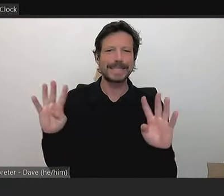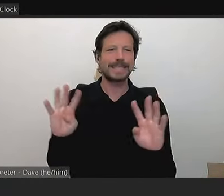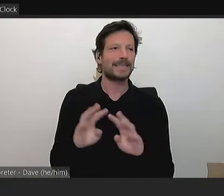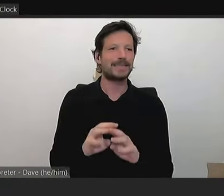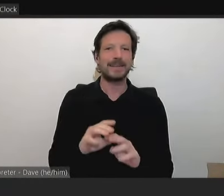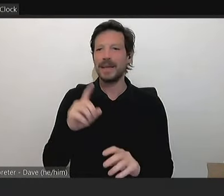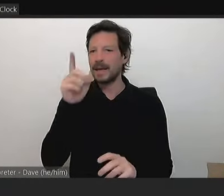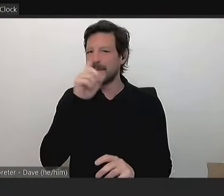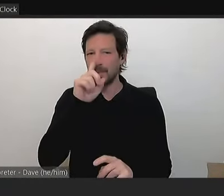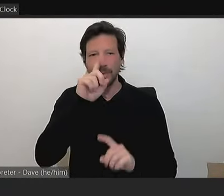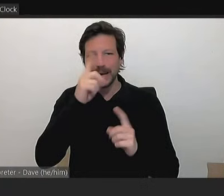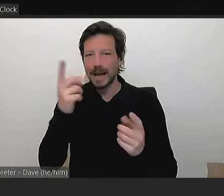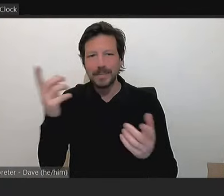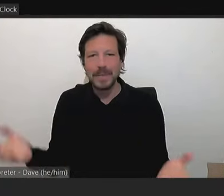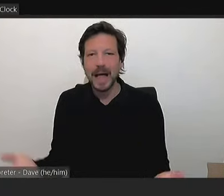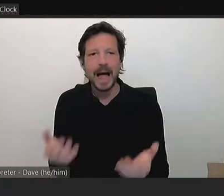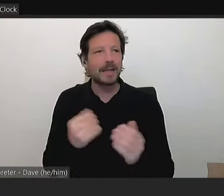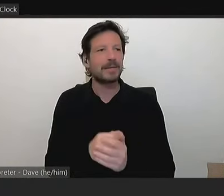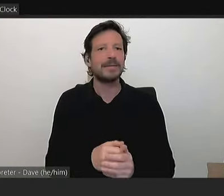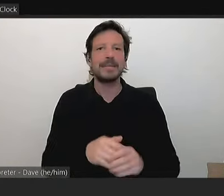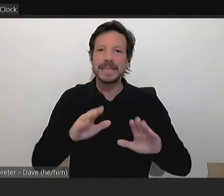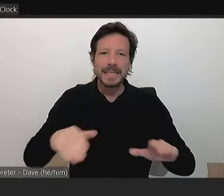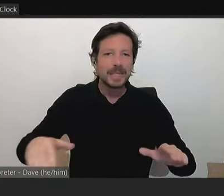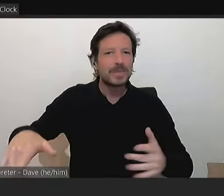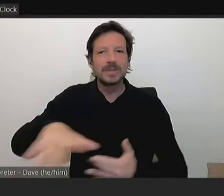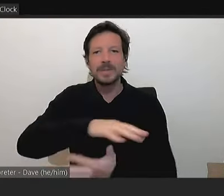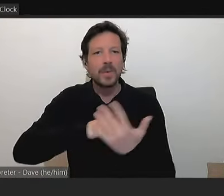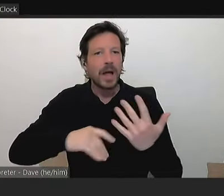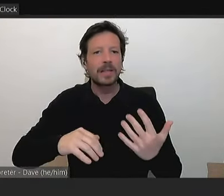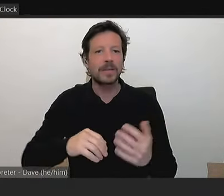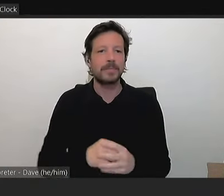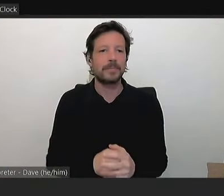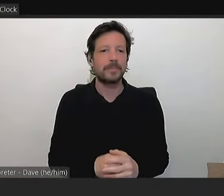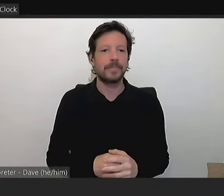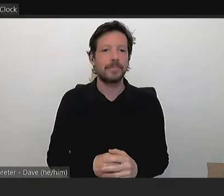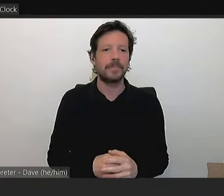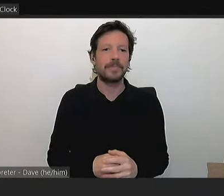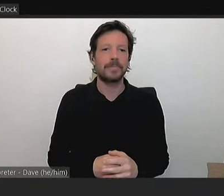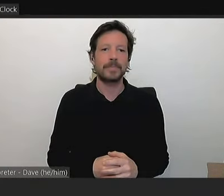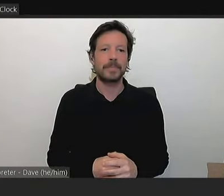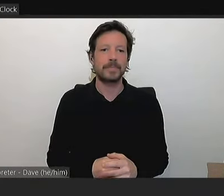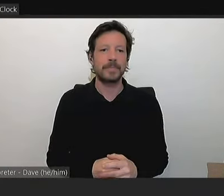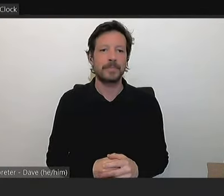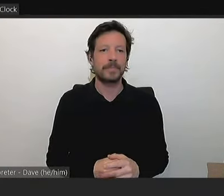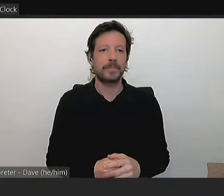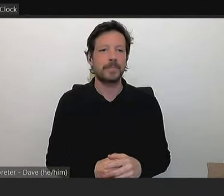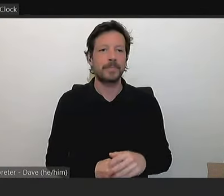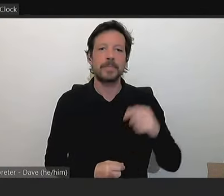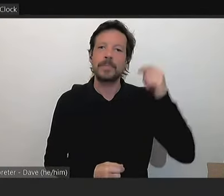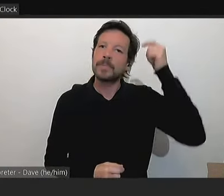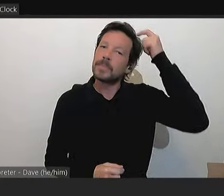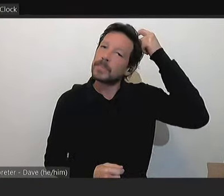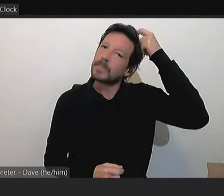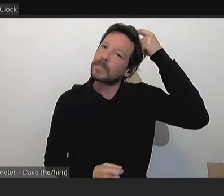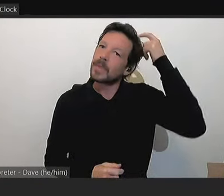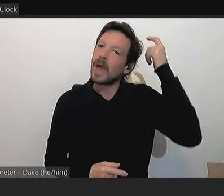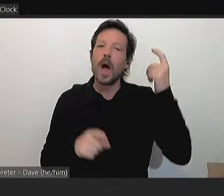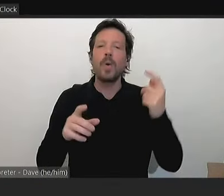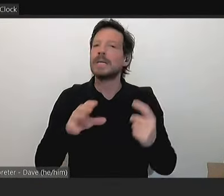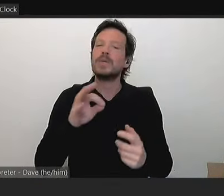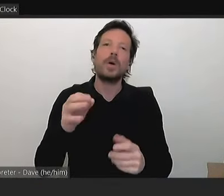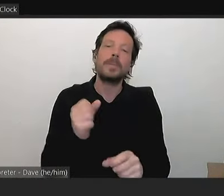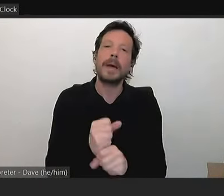Kids roam around in that park. And it's not a discretionary item. We're not saying that this needs to be done in order to beautify the area.